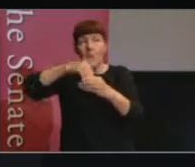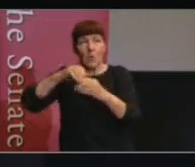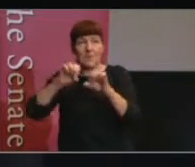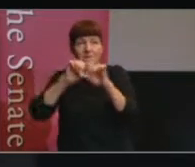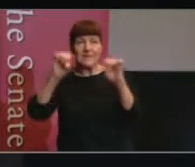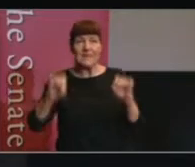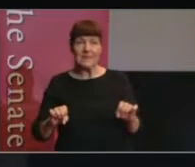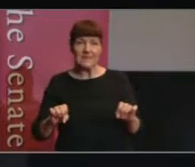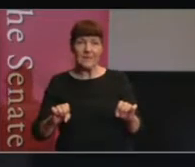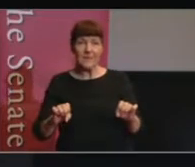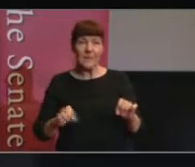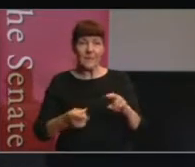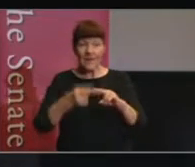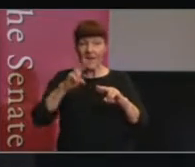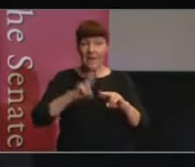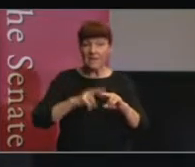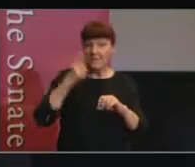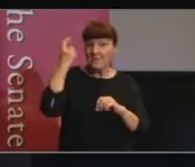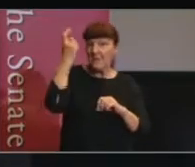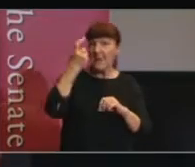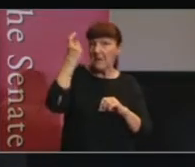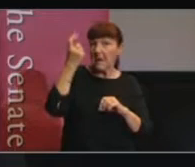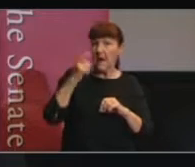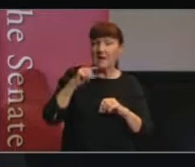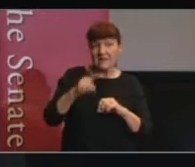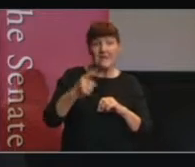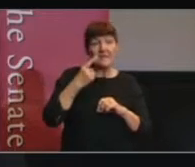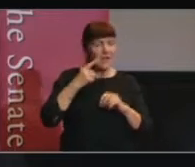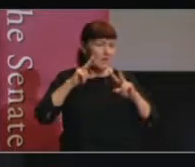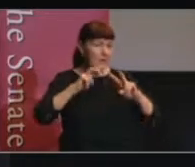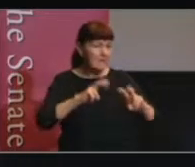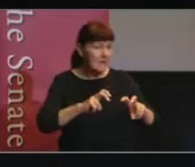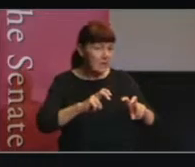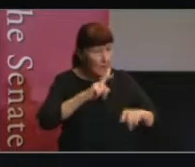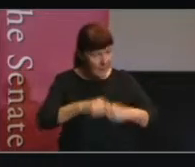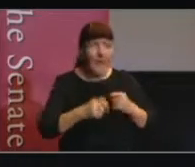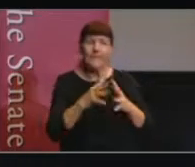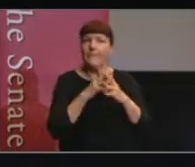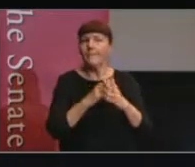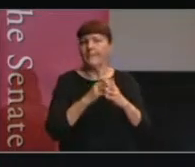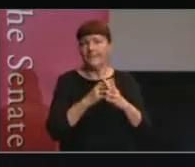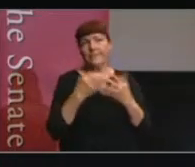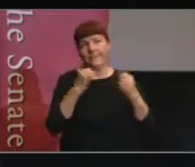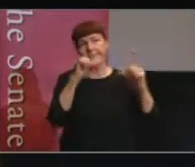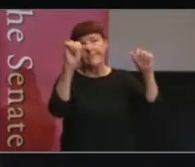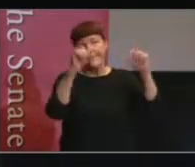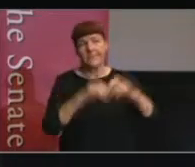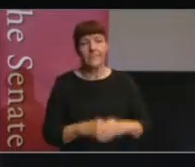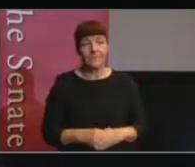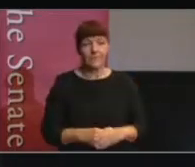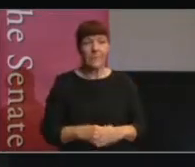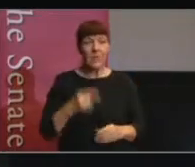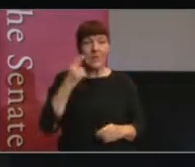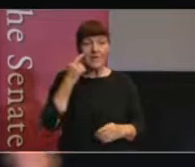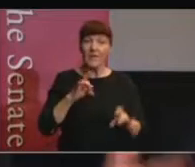if we're going to think about making this type of scrutiny effective. And so, we see that the Australian